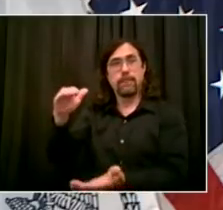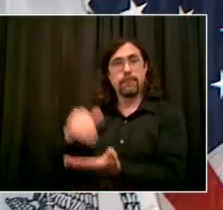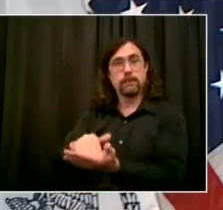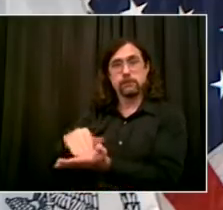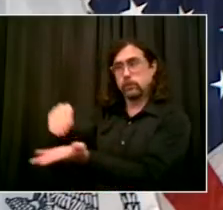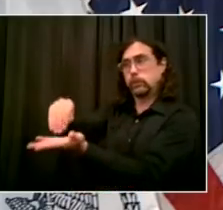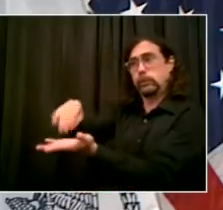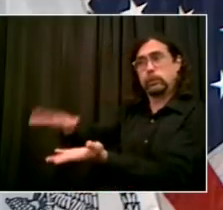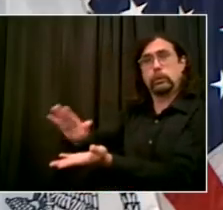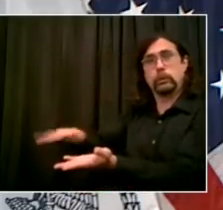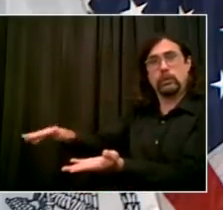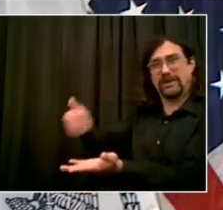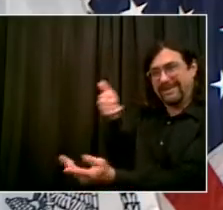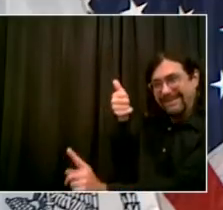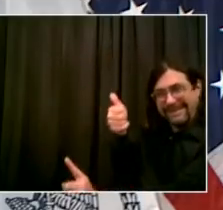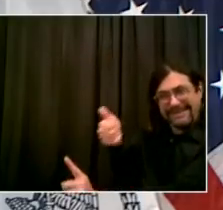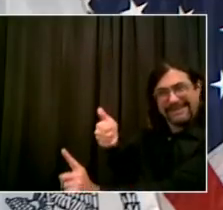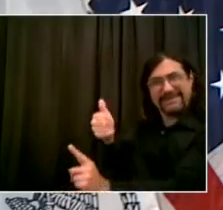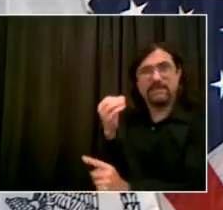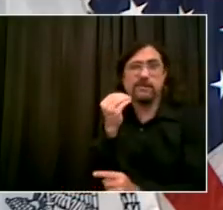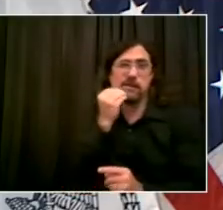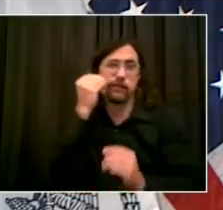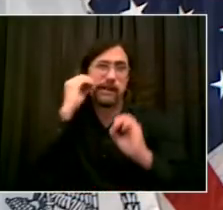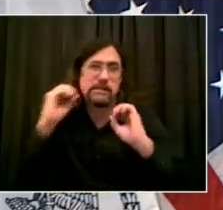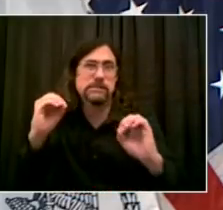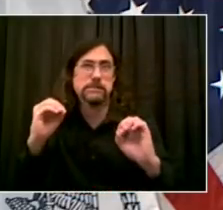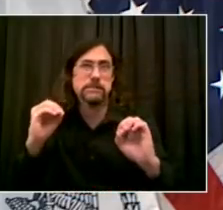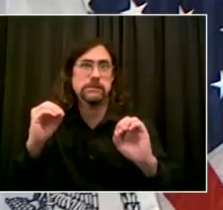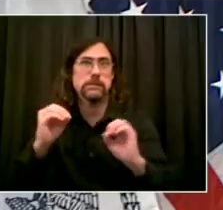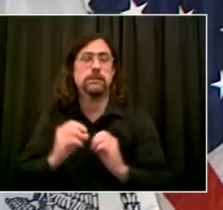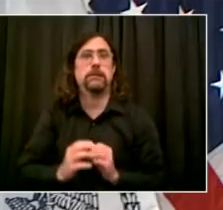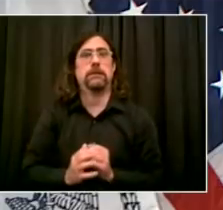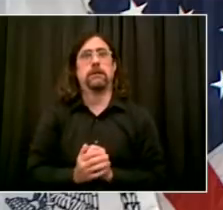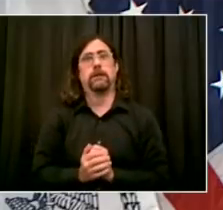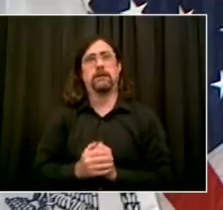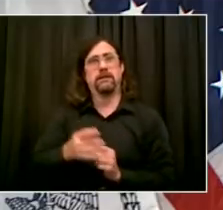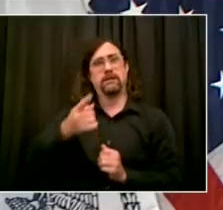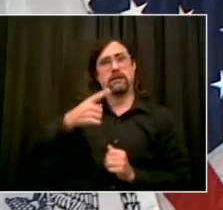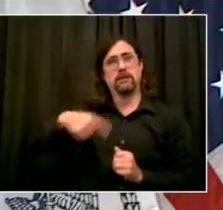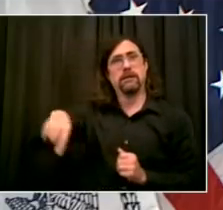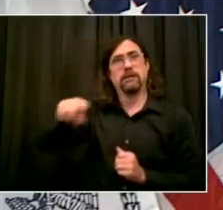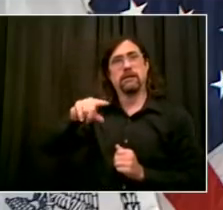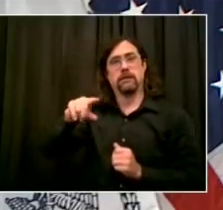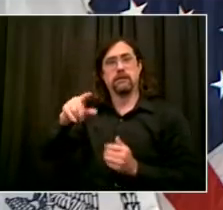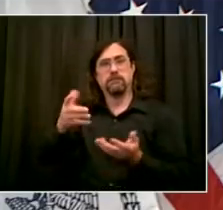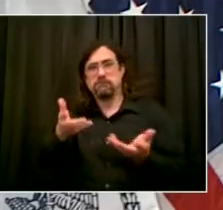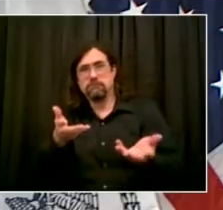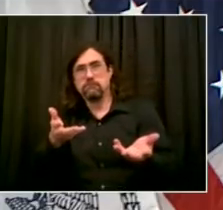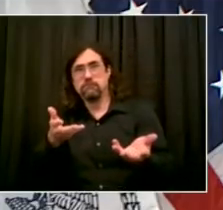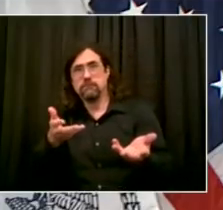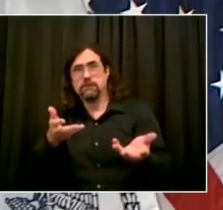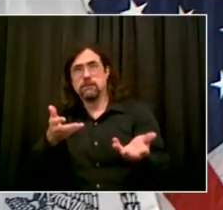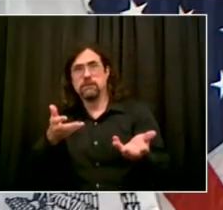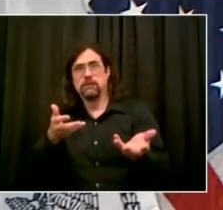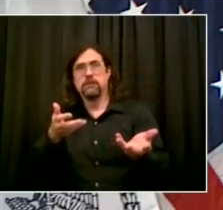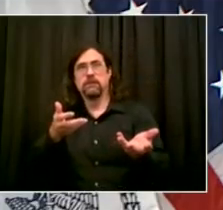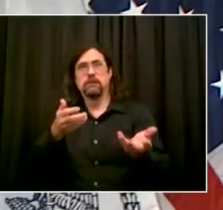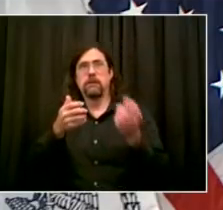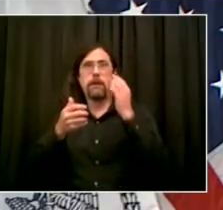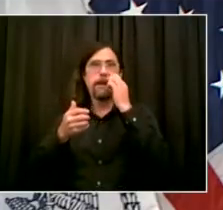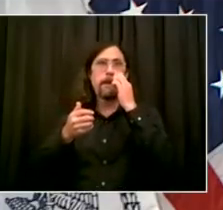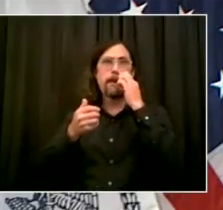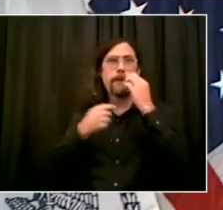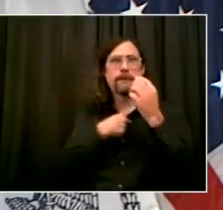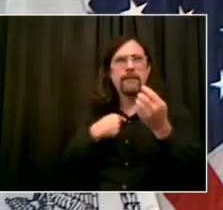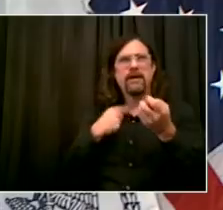learning. How do you make sure that they're not left behind? Yeah, it's a great question, Kevin. So look, first of all, very important to clarify to